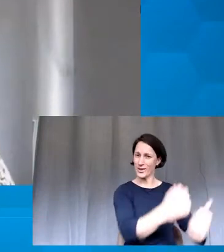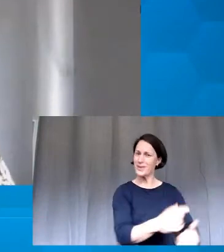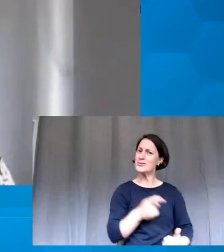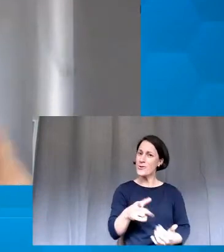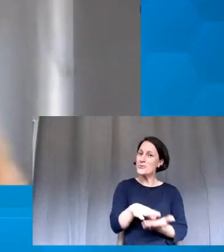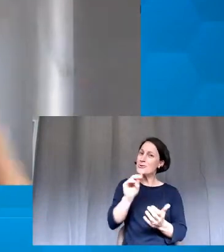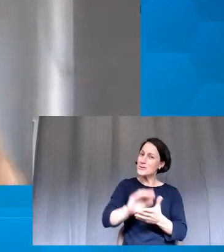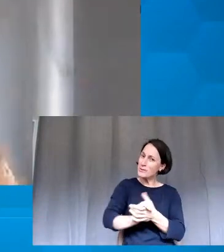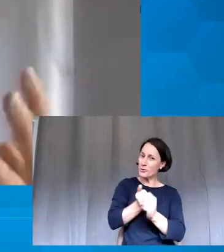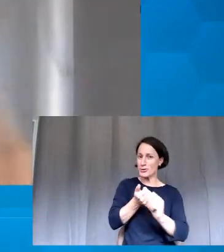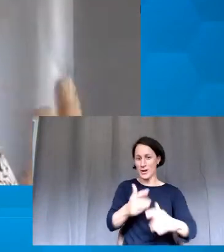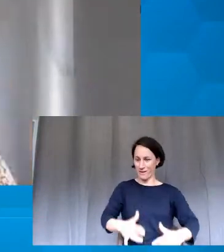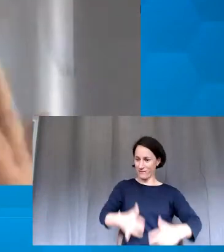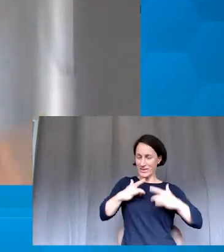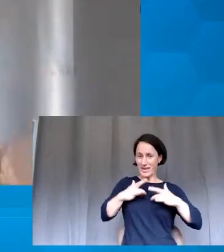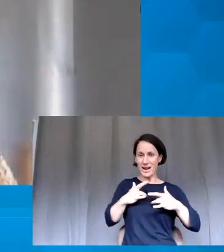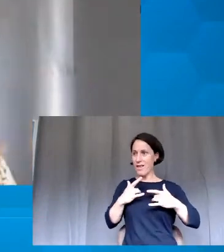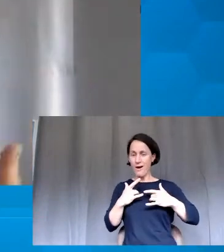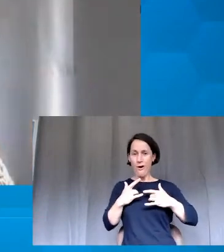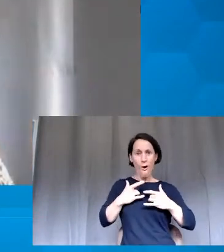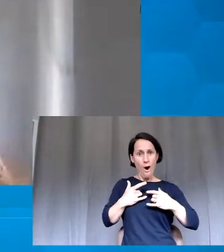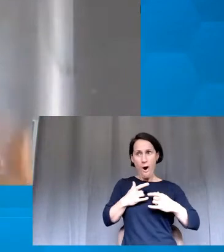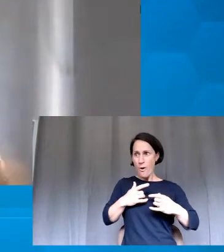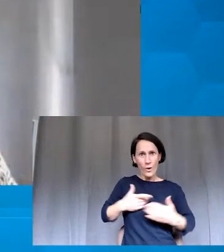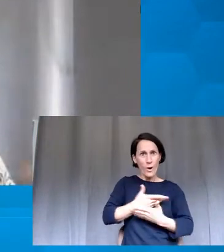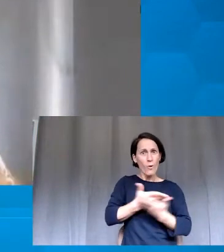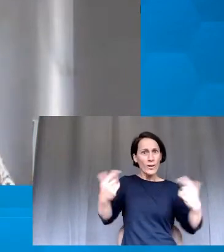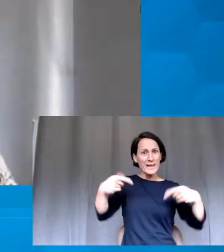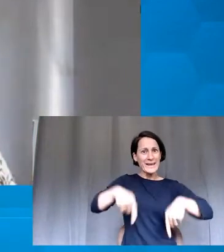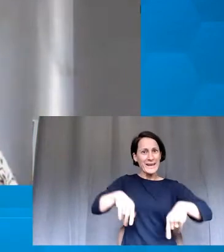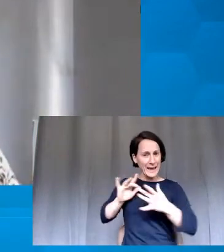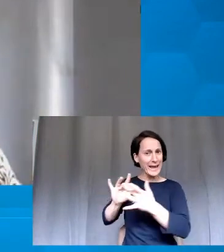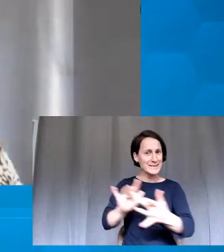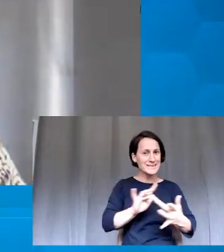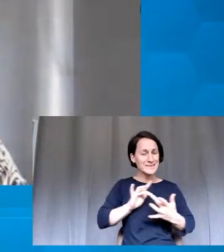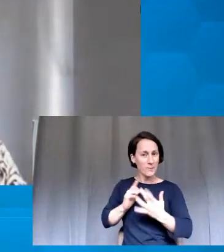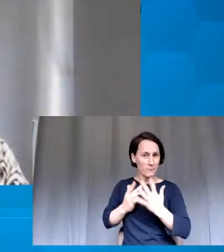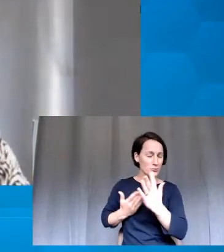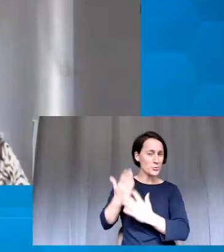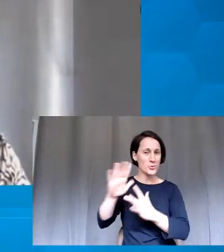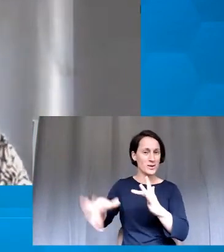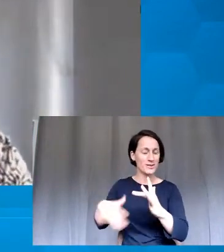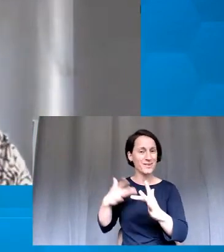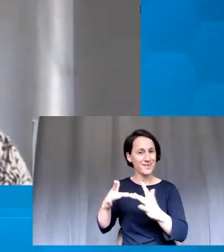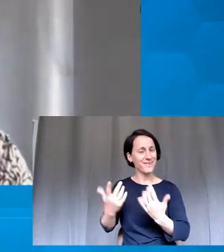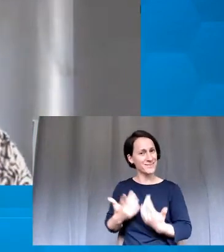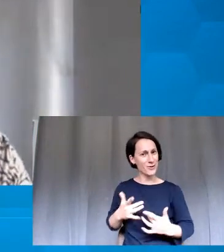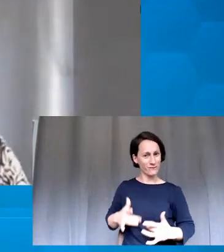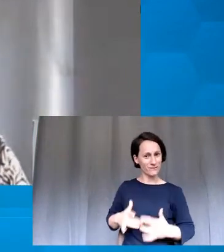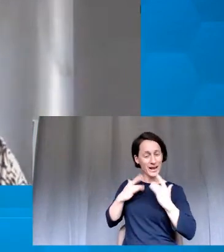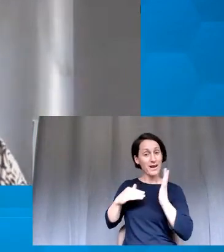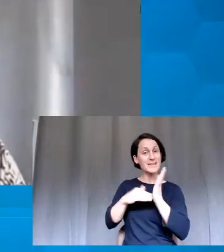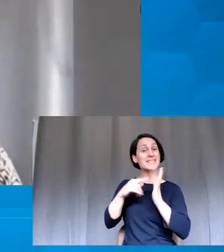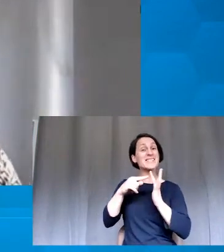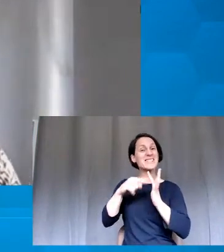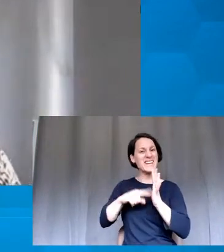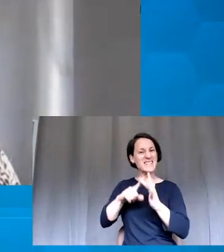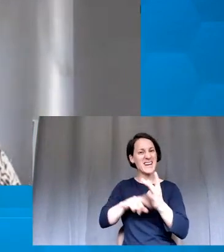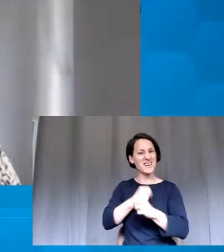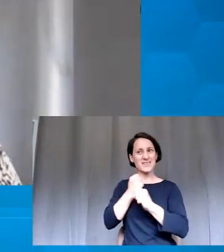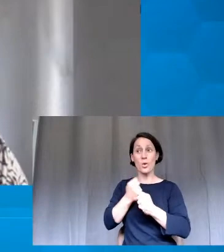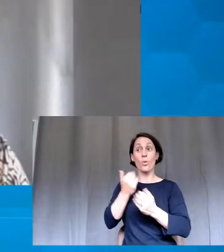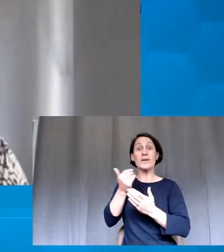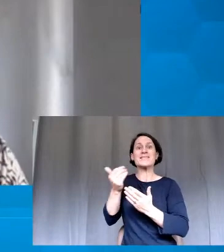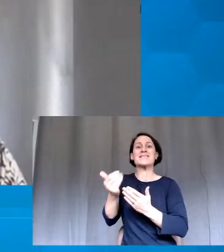that sense of that they were still all somehow together. And, you know, UNSW and, you know, through Zetings was that way that we stayed